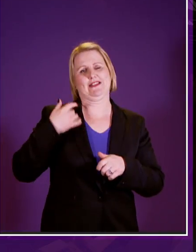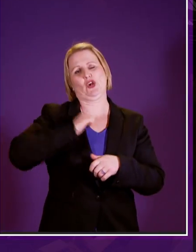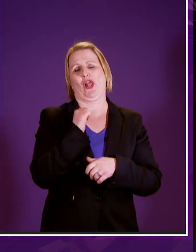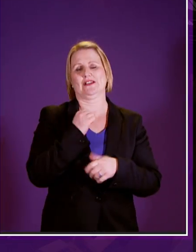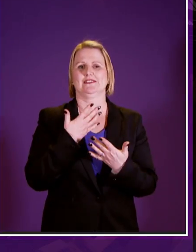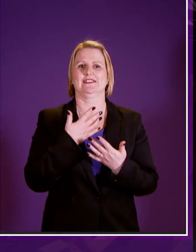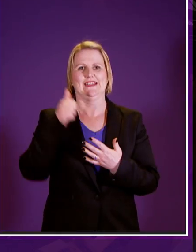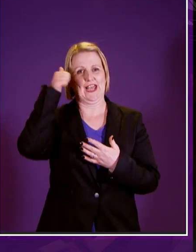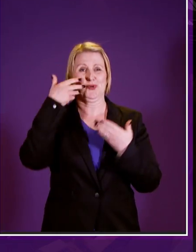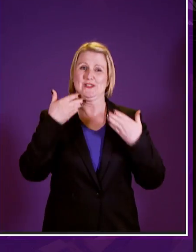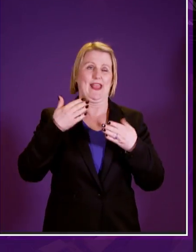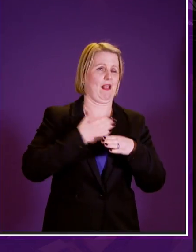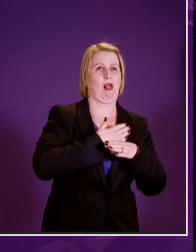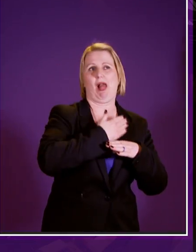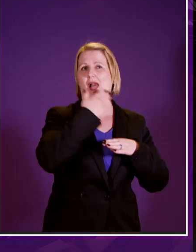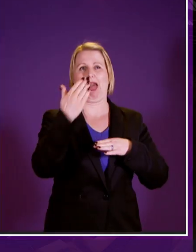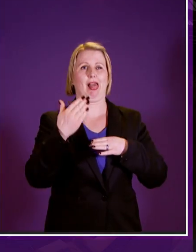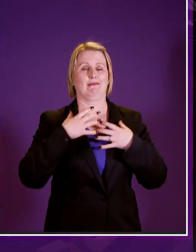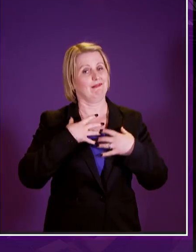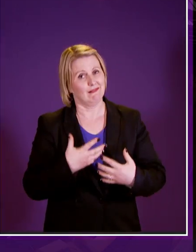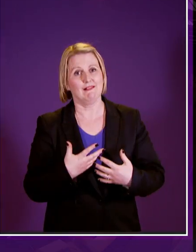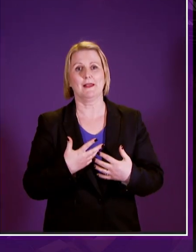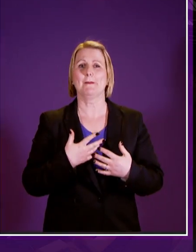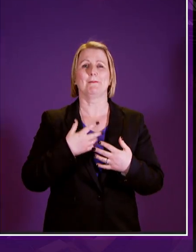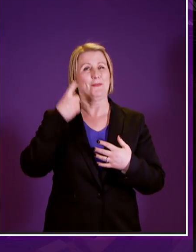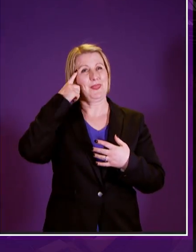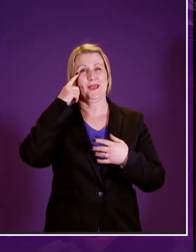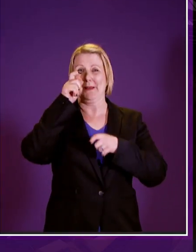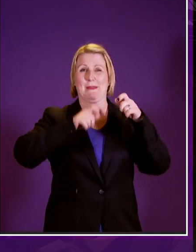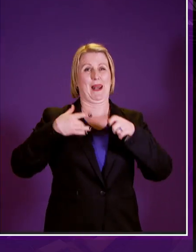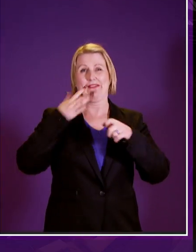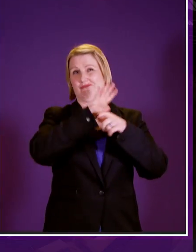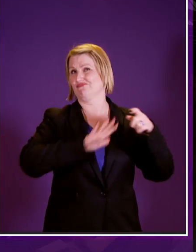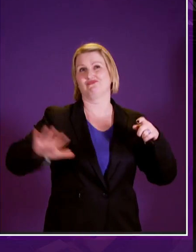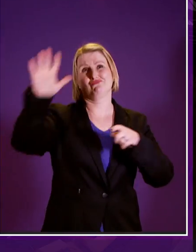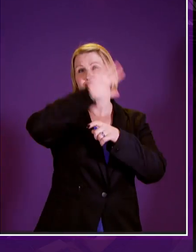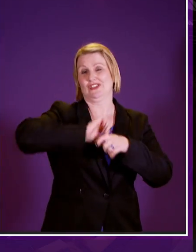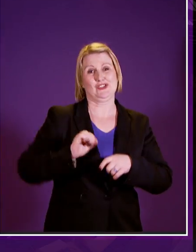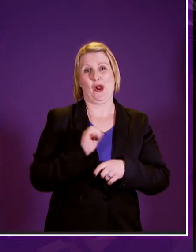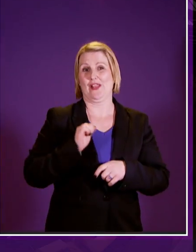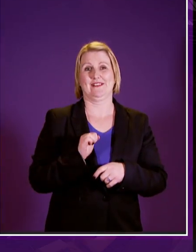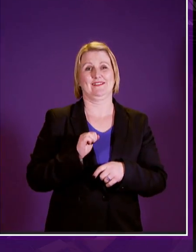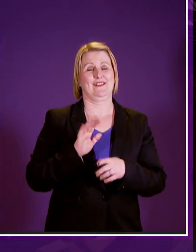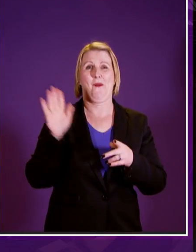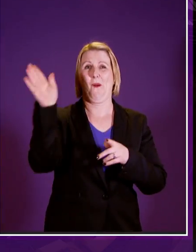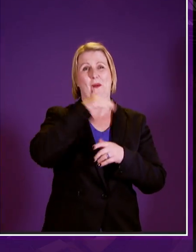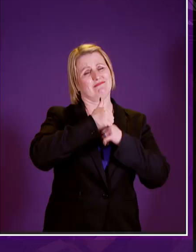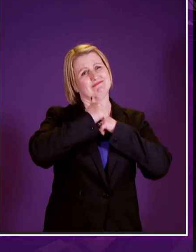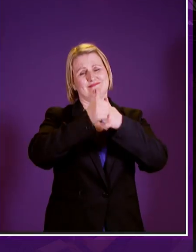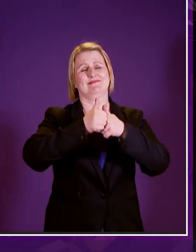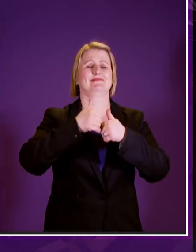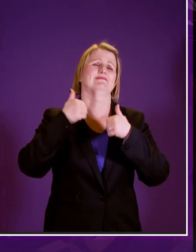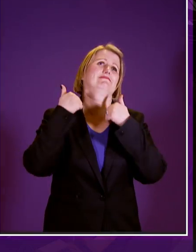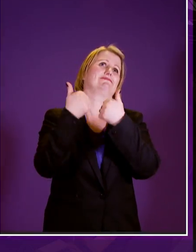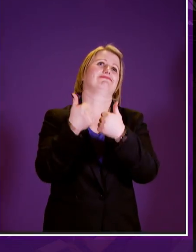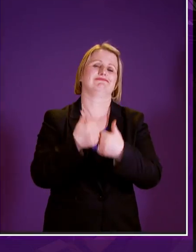us it's a far bigger day far bigger day for the people of scotland and when you look at some of the protections now